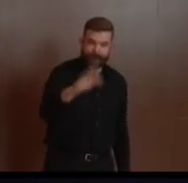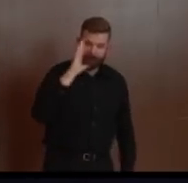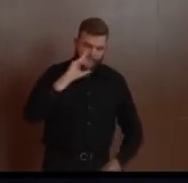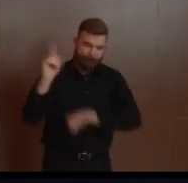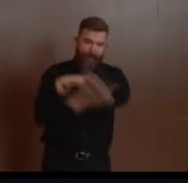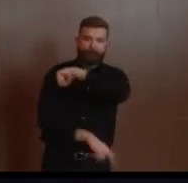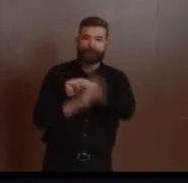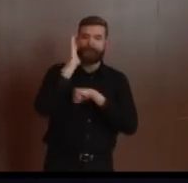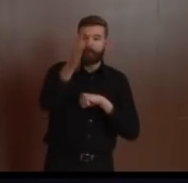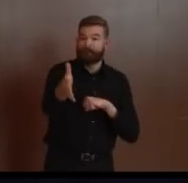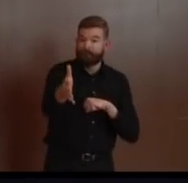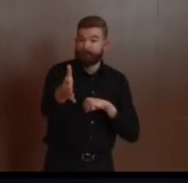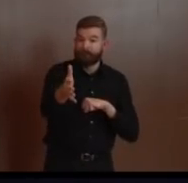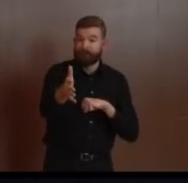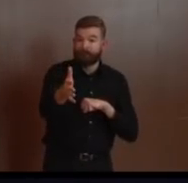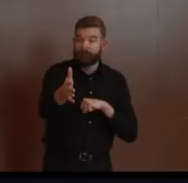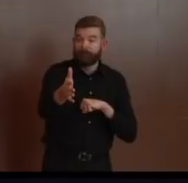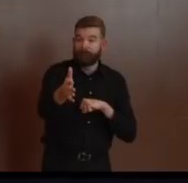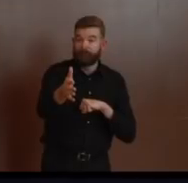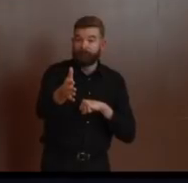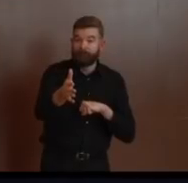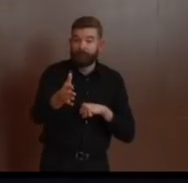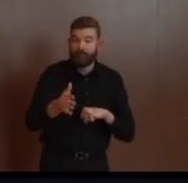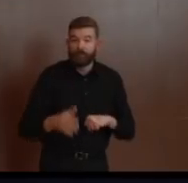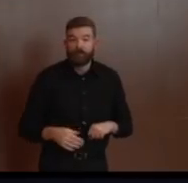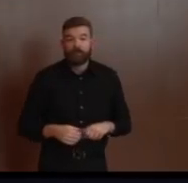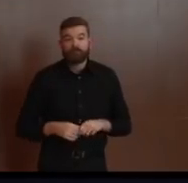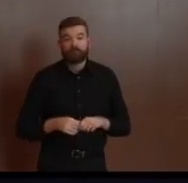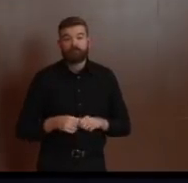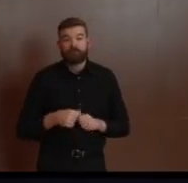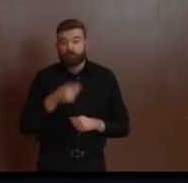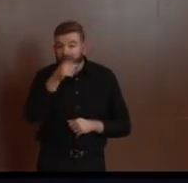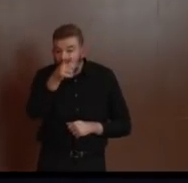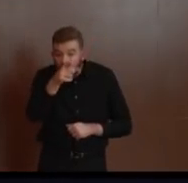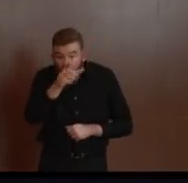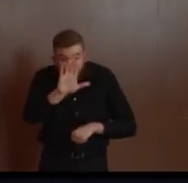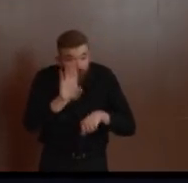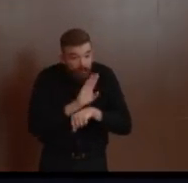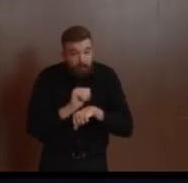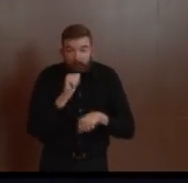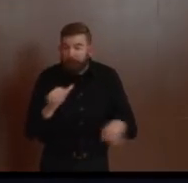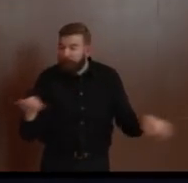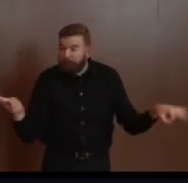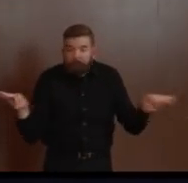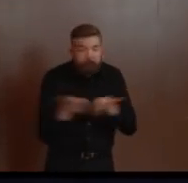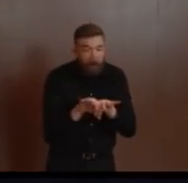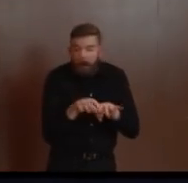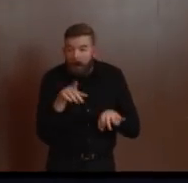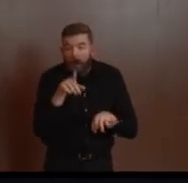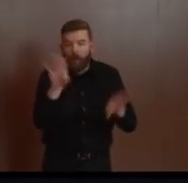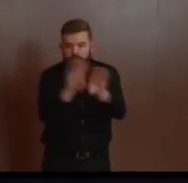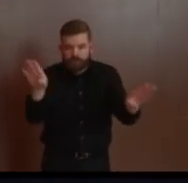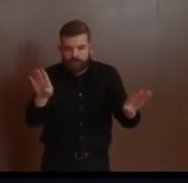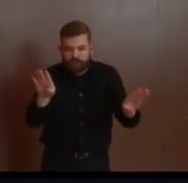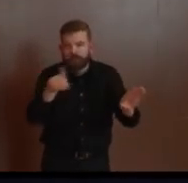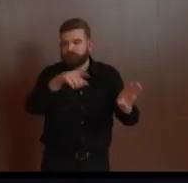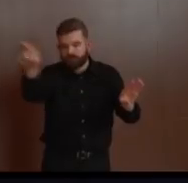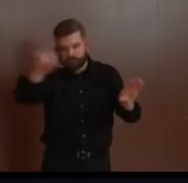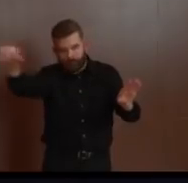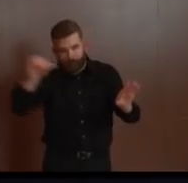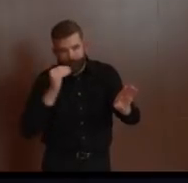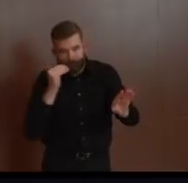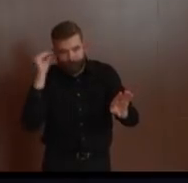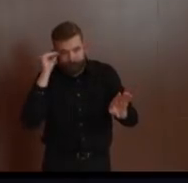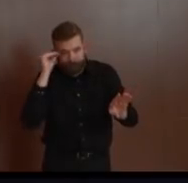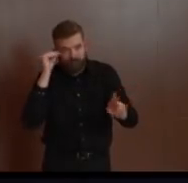It's simple. Shut down your non-essential businesses. Stay at home whenever possible. And let's keep everyone safe.